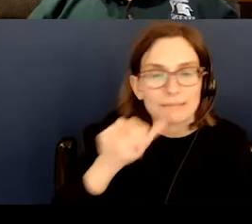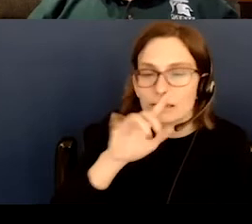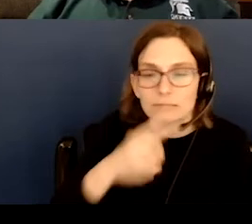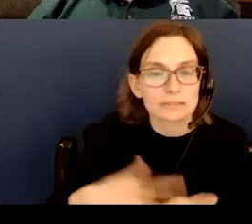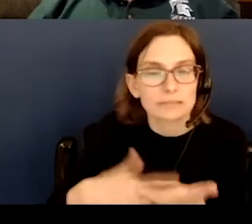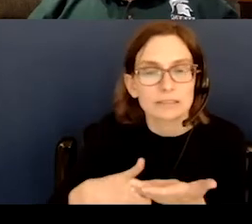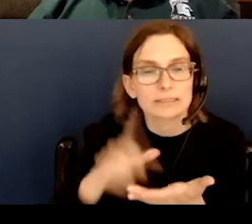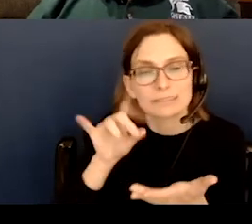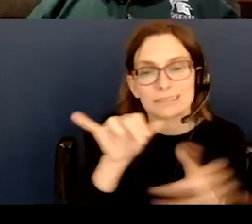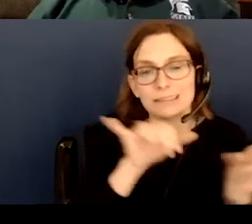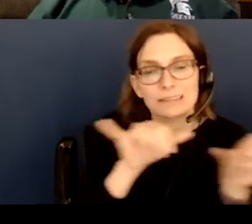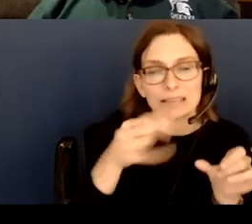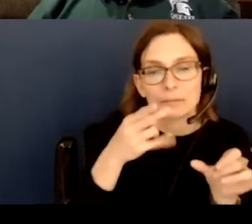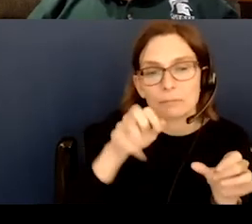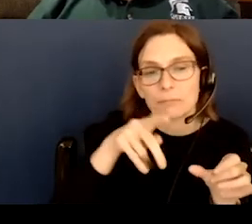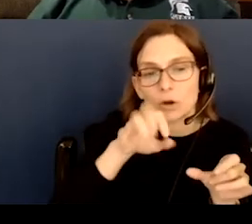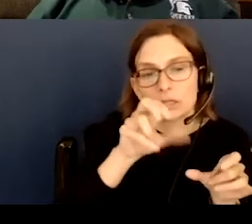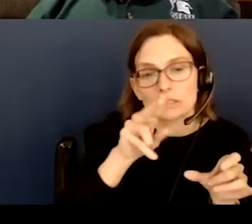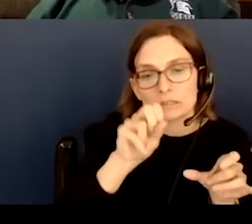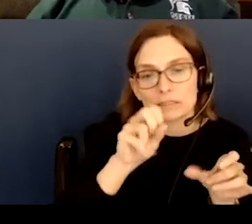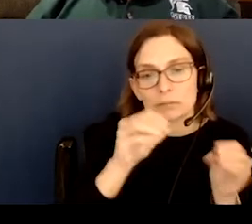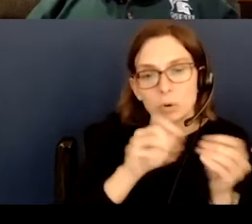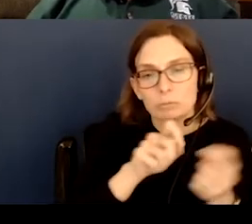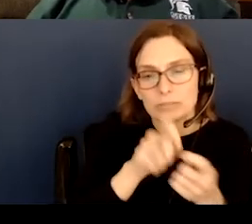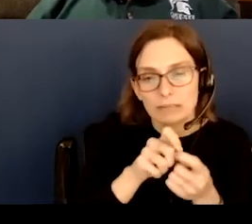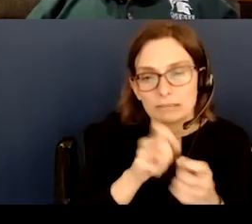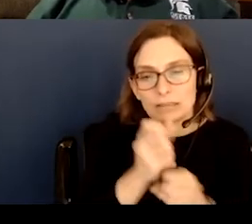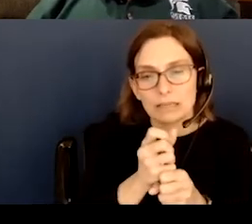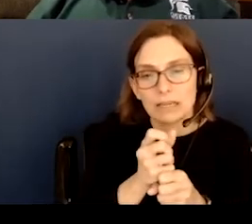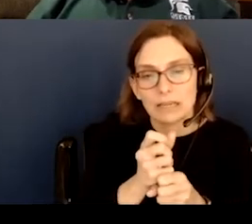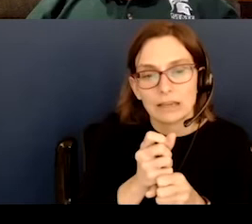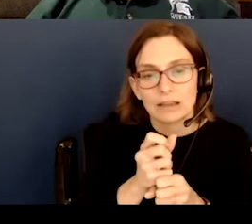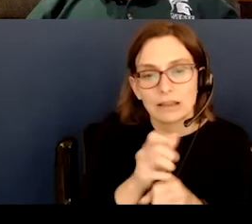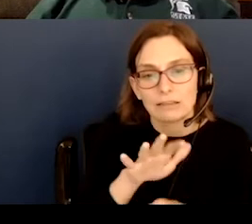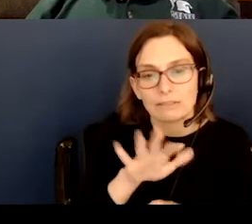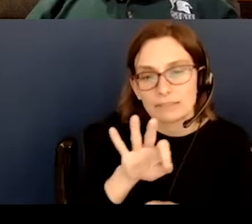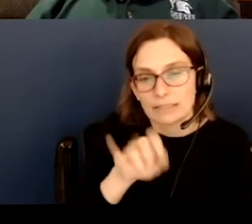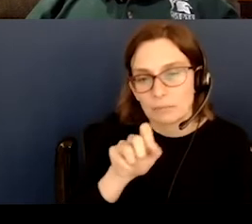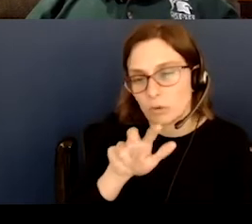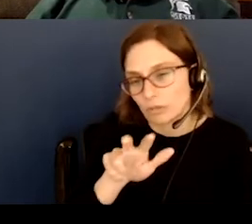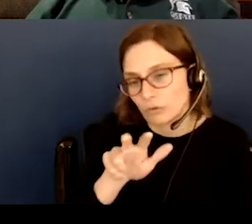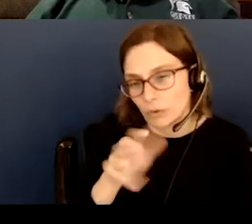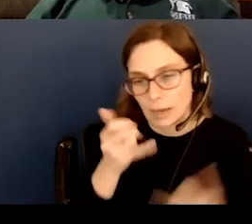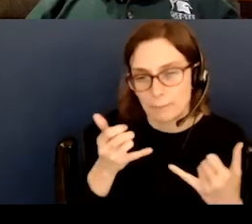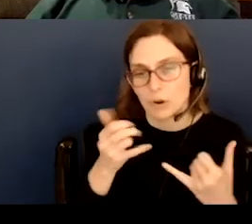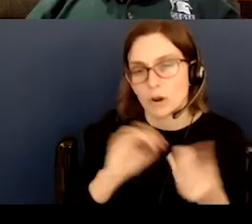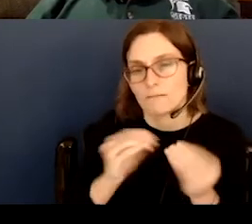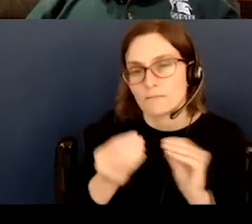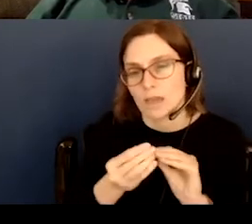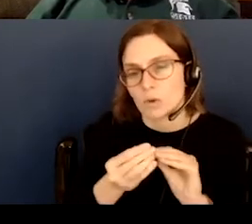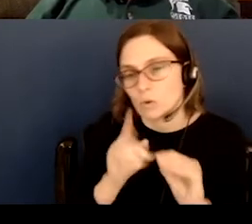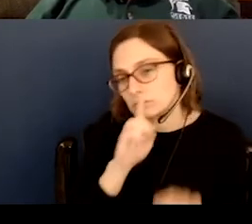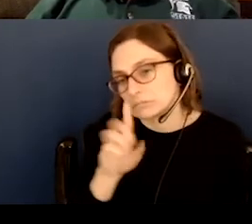redid Hipparchus's method more precisely, and he got a little over 59. The modern value is